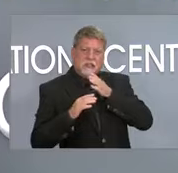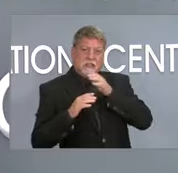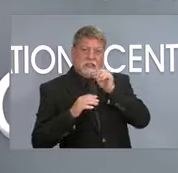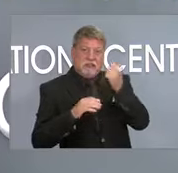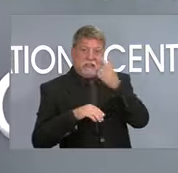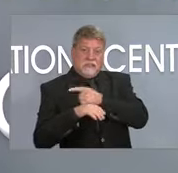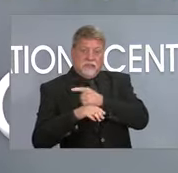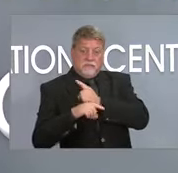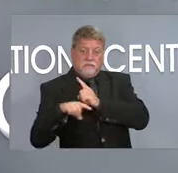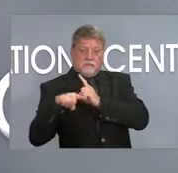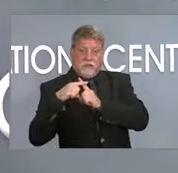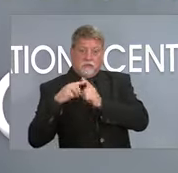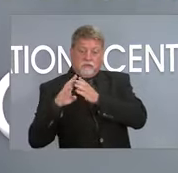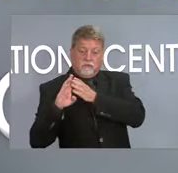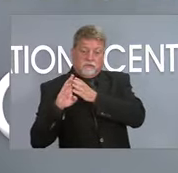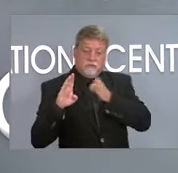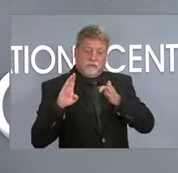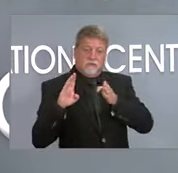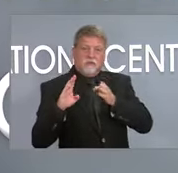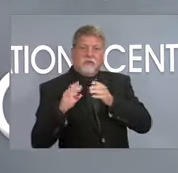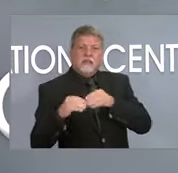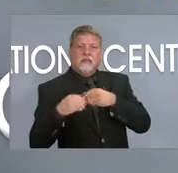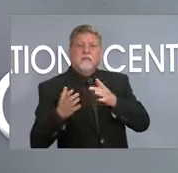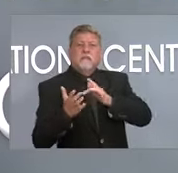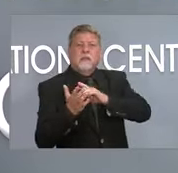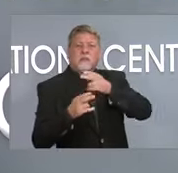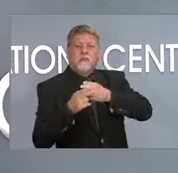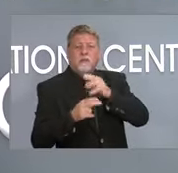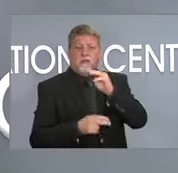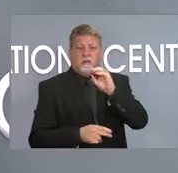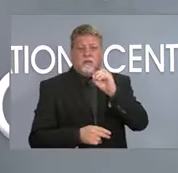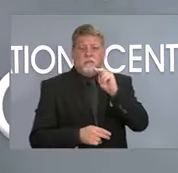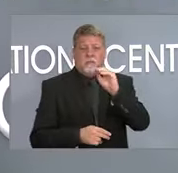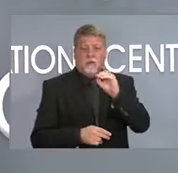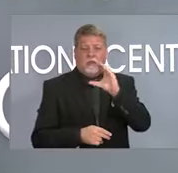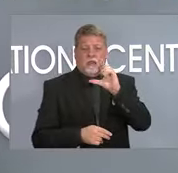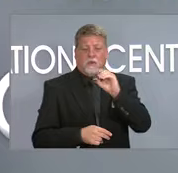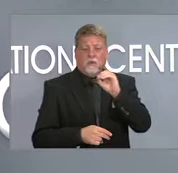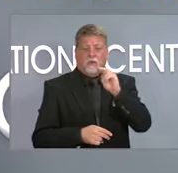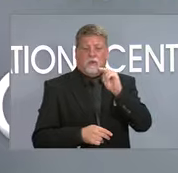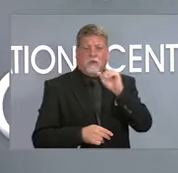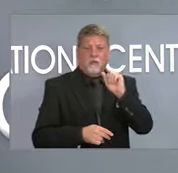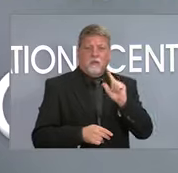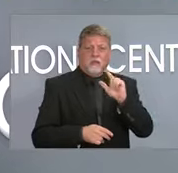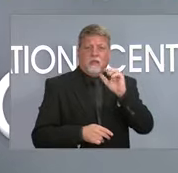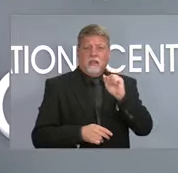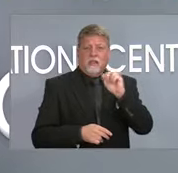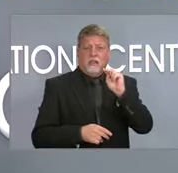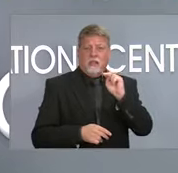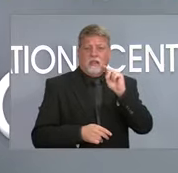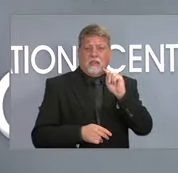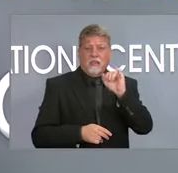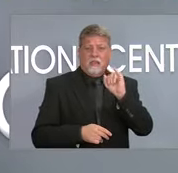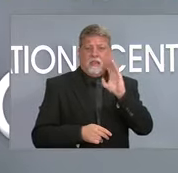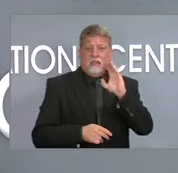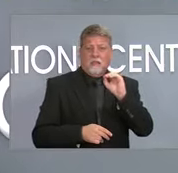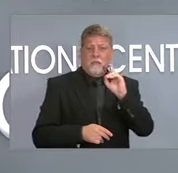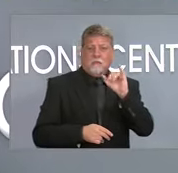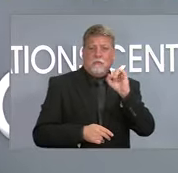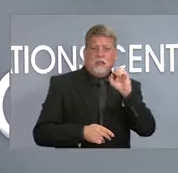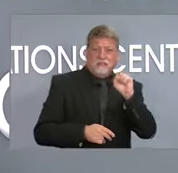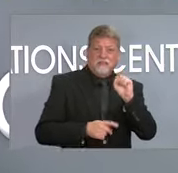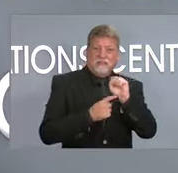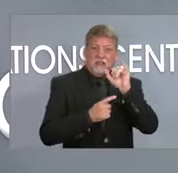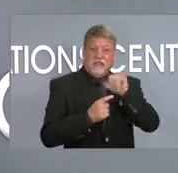requiring more places to offer monoclonal antibodies. I think we have close to 200 now that we